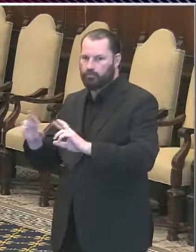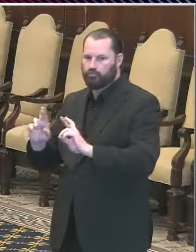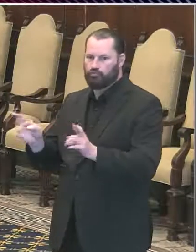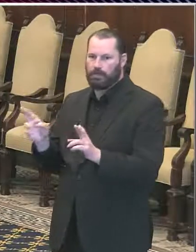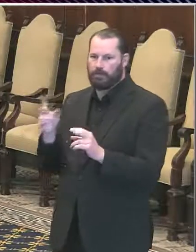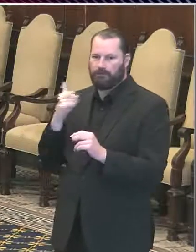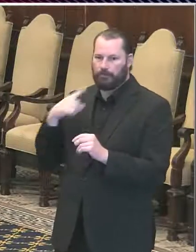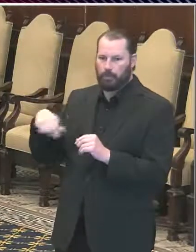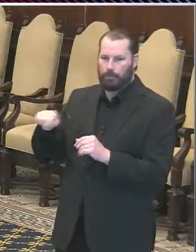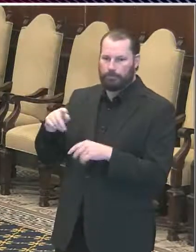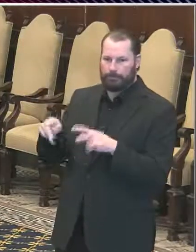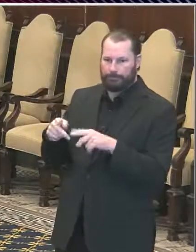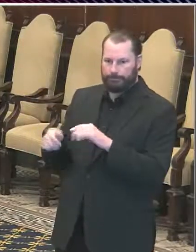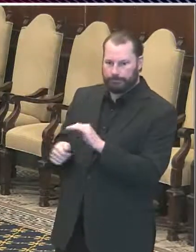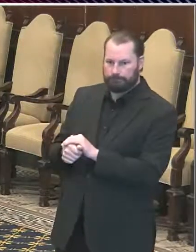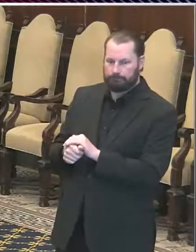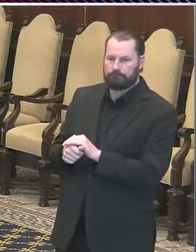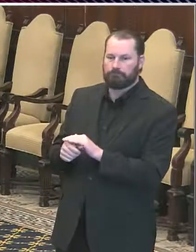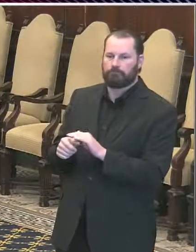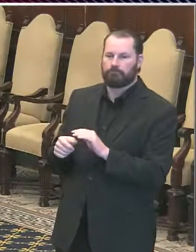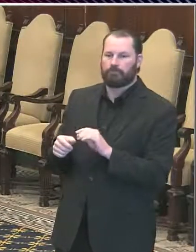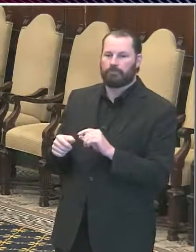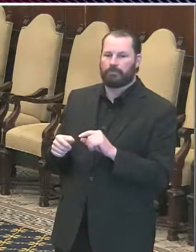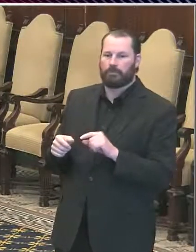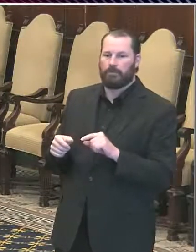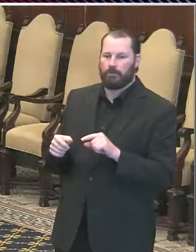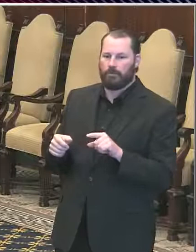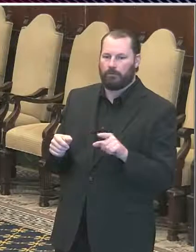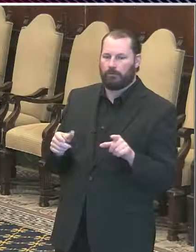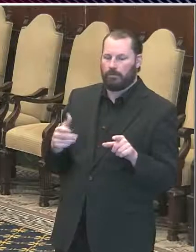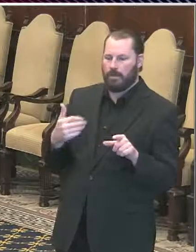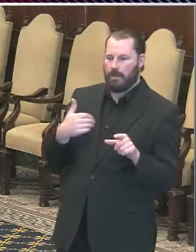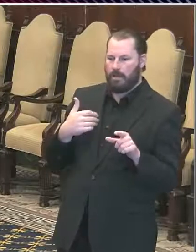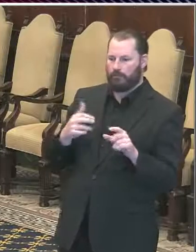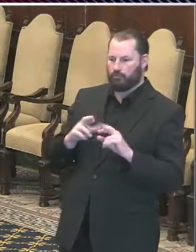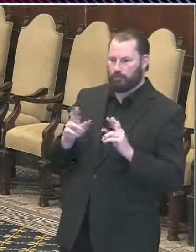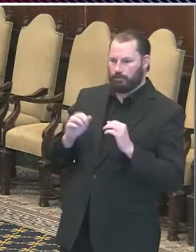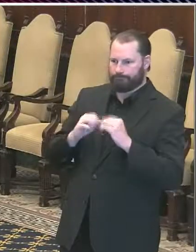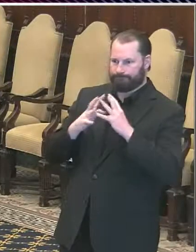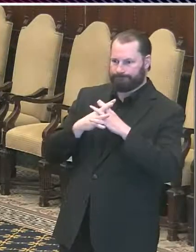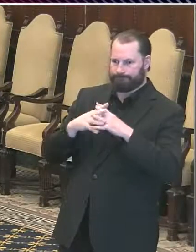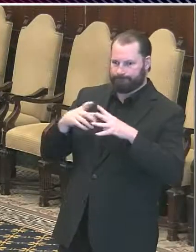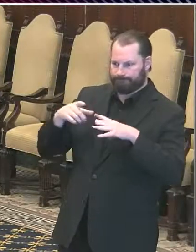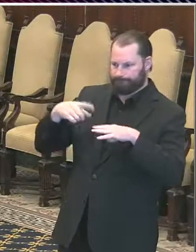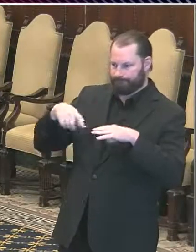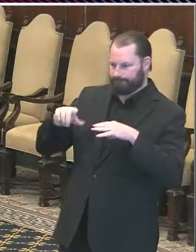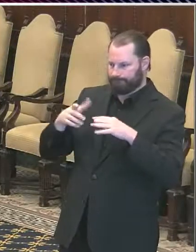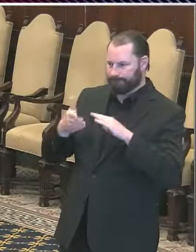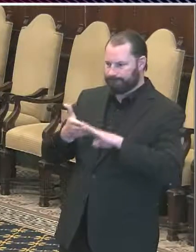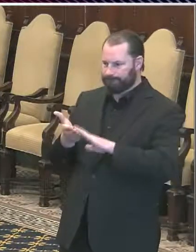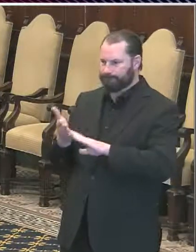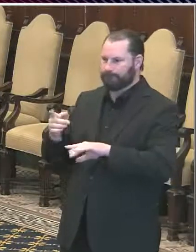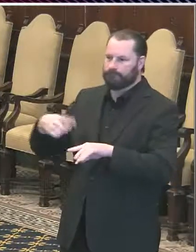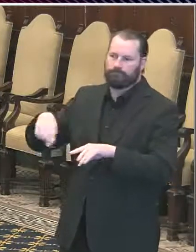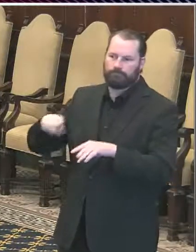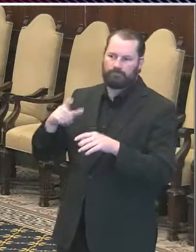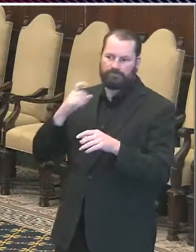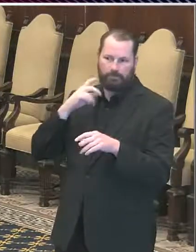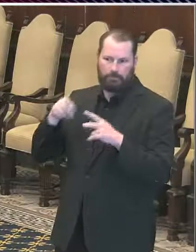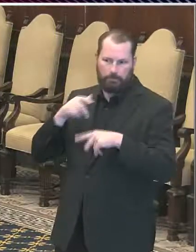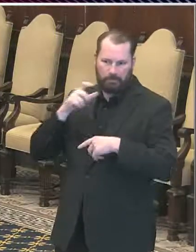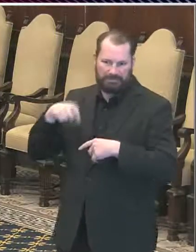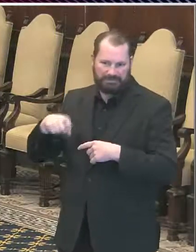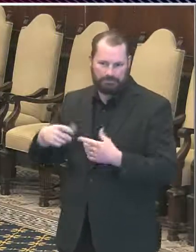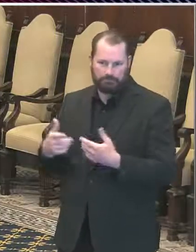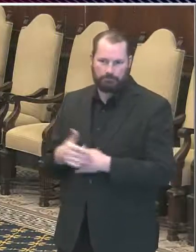So I think operationally we're in So it'll be specifically on Friday will be the day that